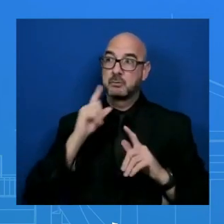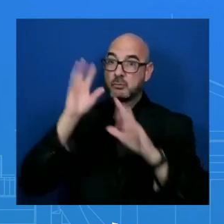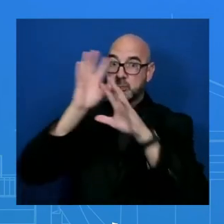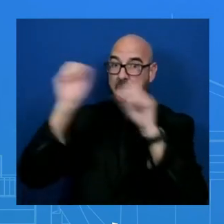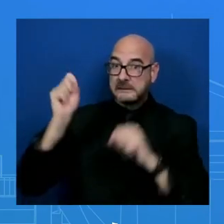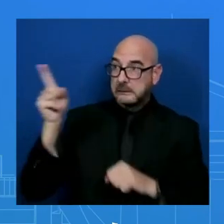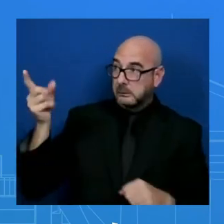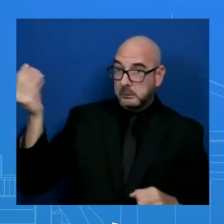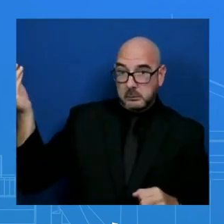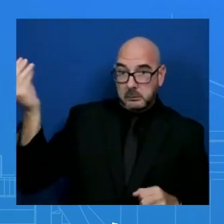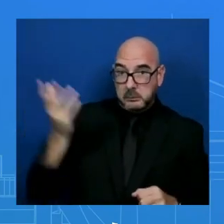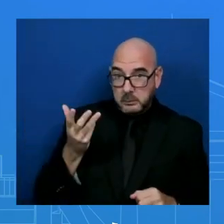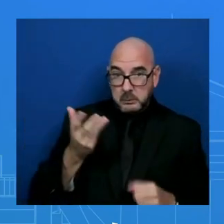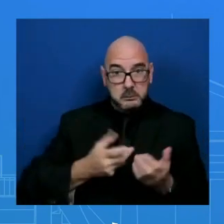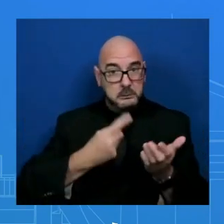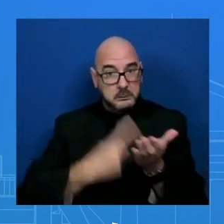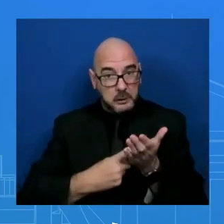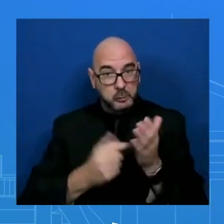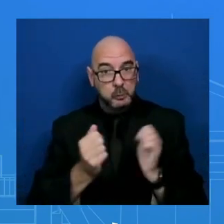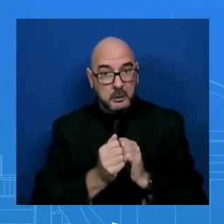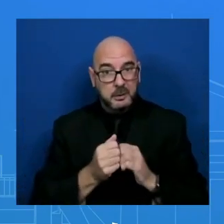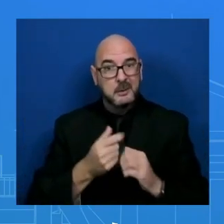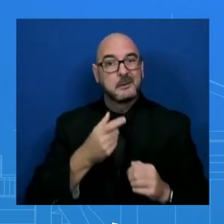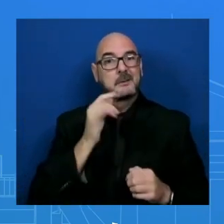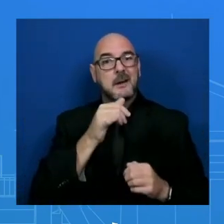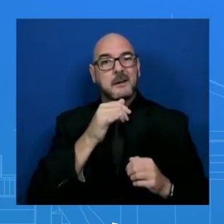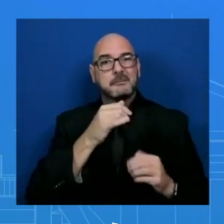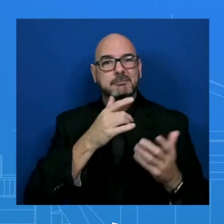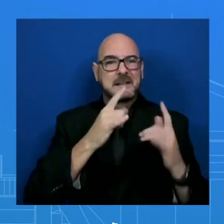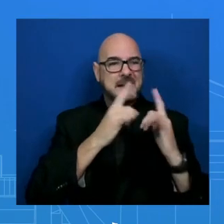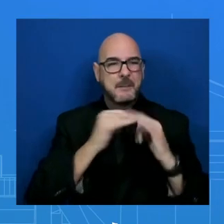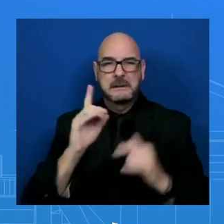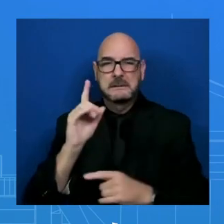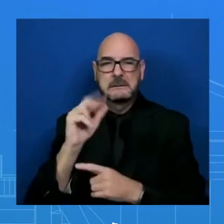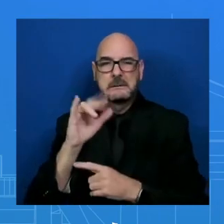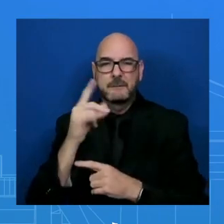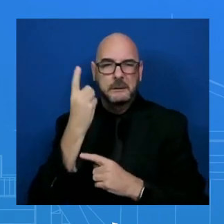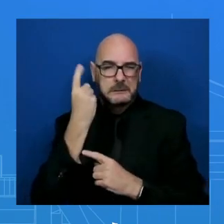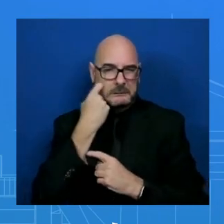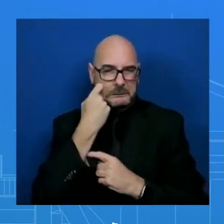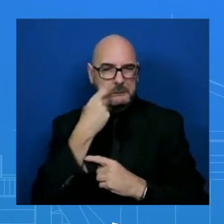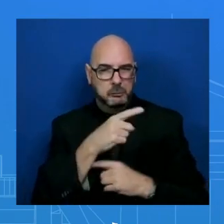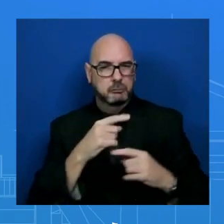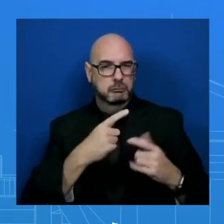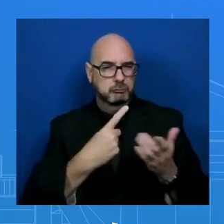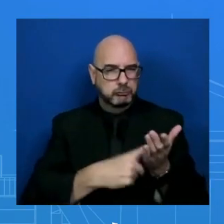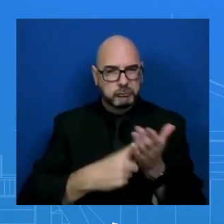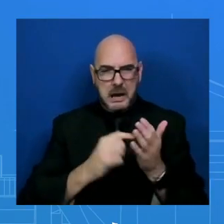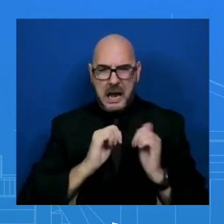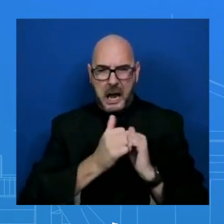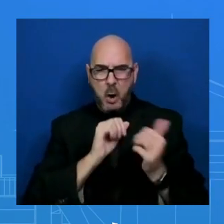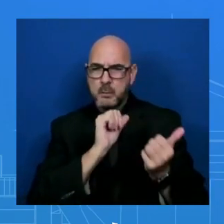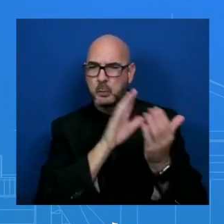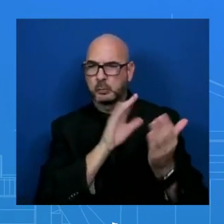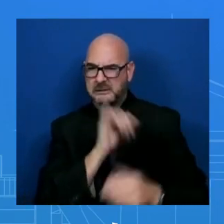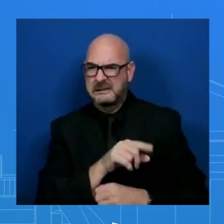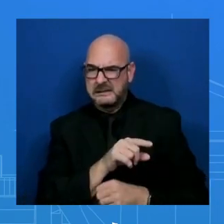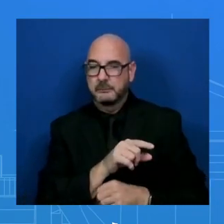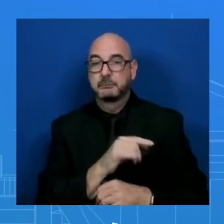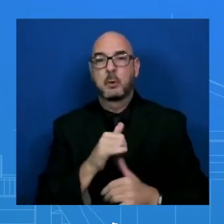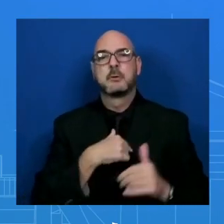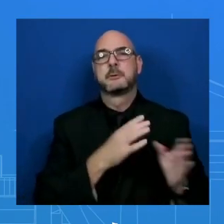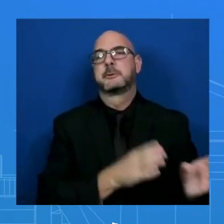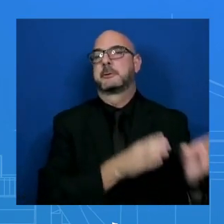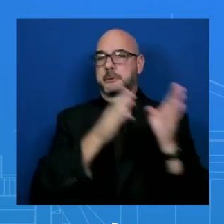Kishida at Camp David. And then with respect to the comments by Shoigu